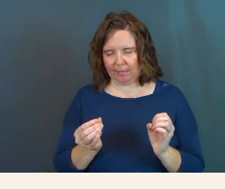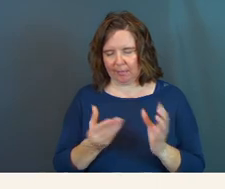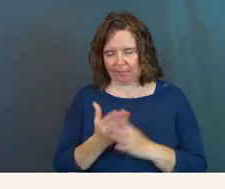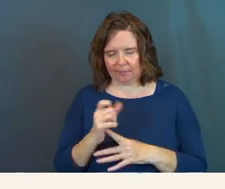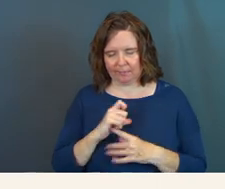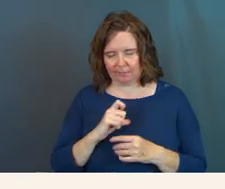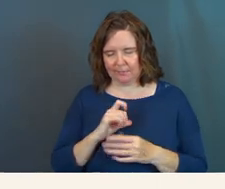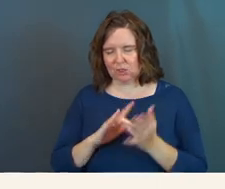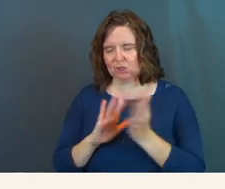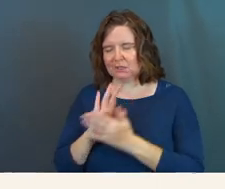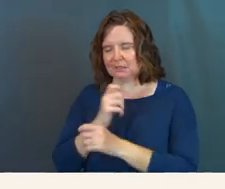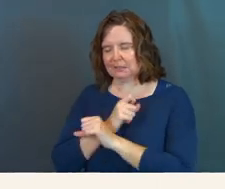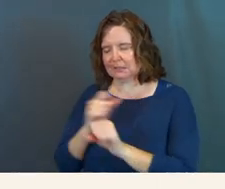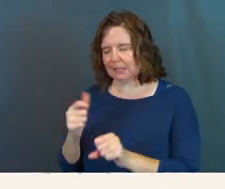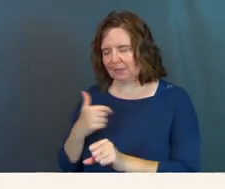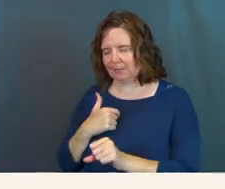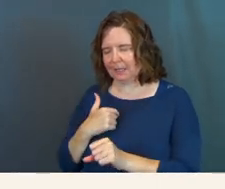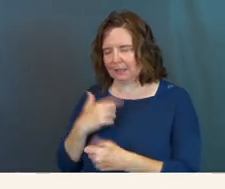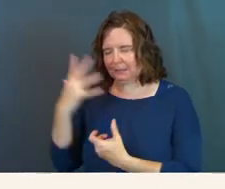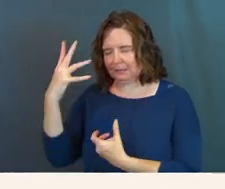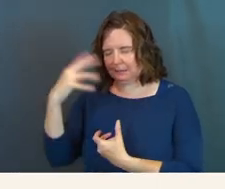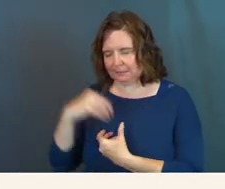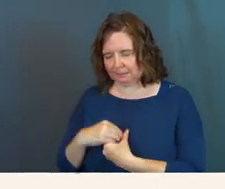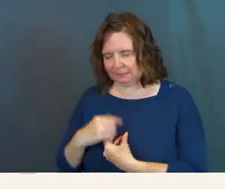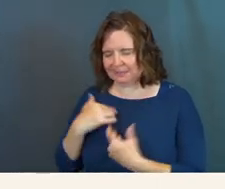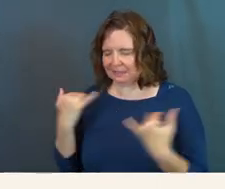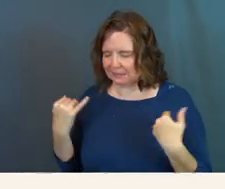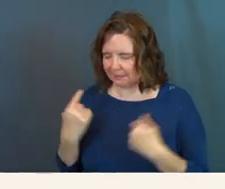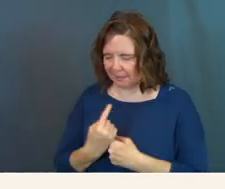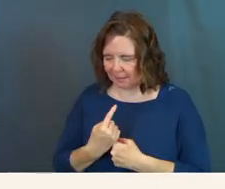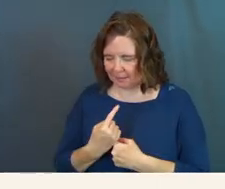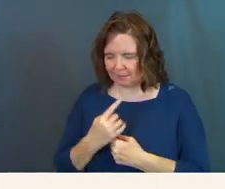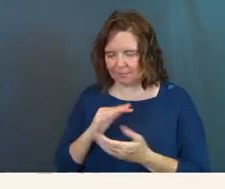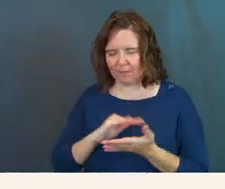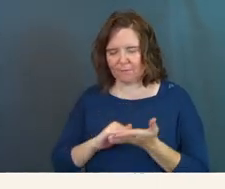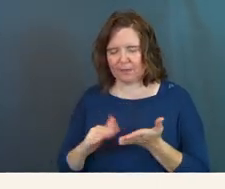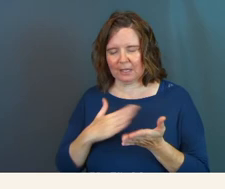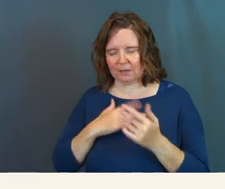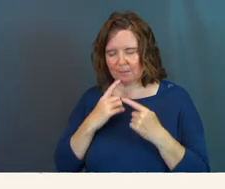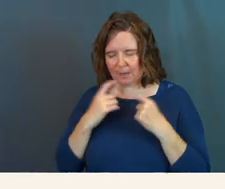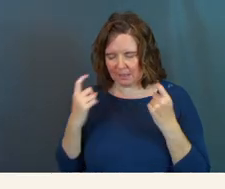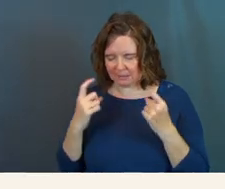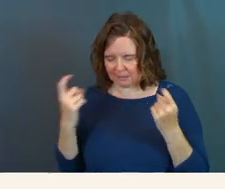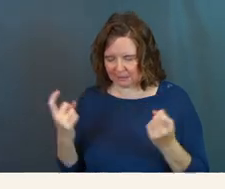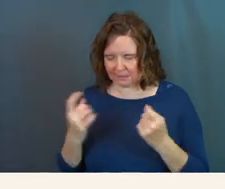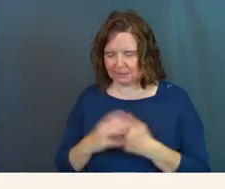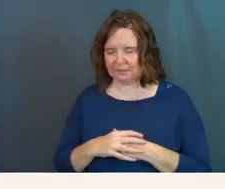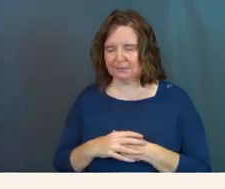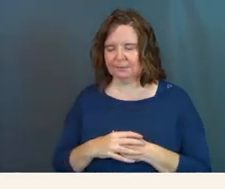Jesus, save me. Today, forgive my sins.